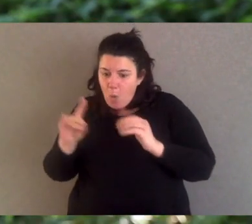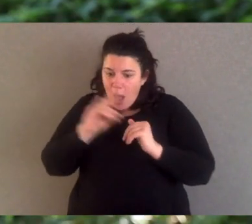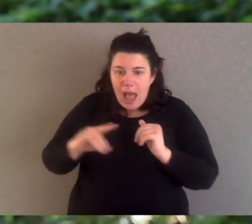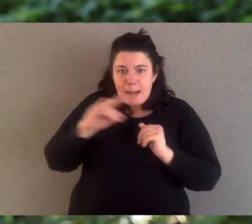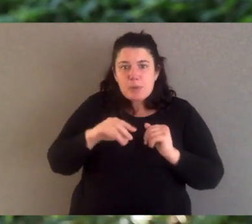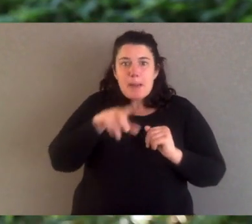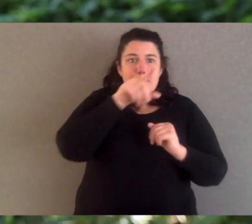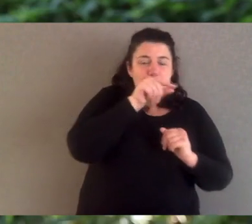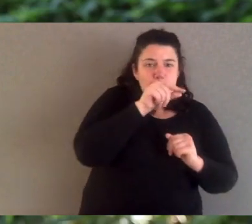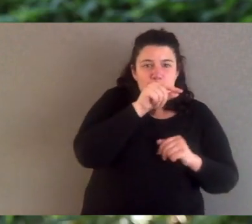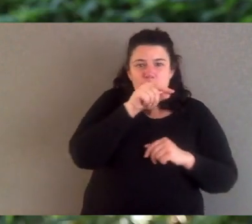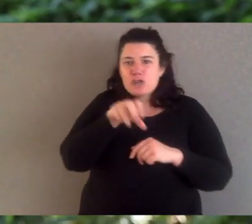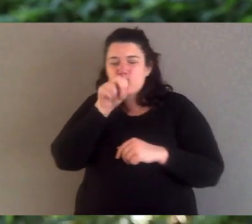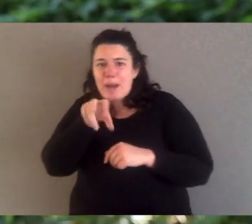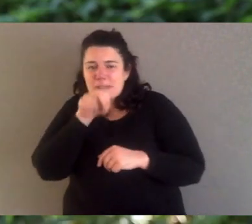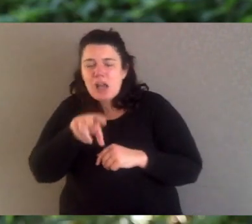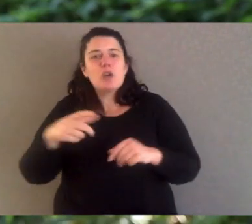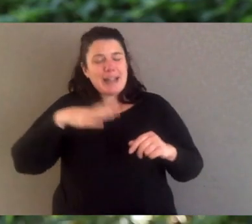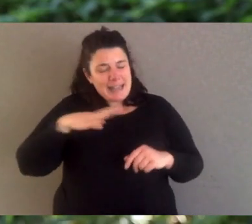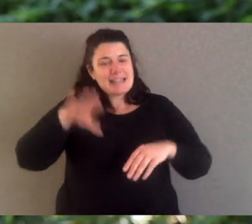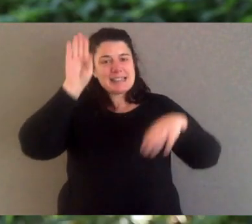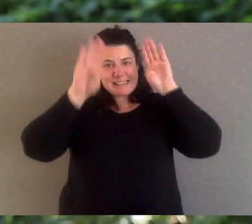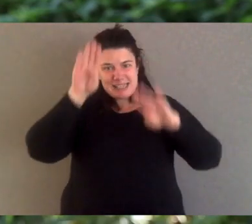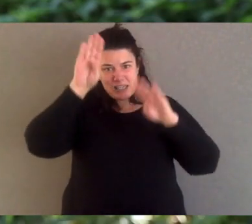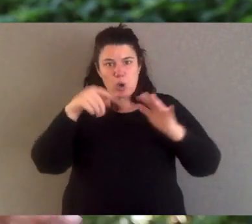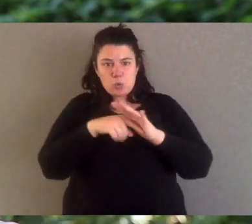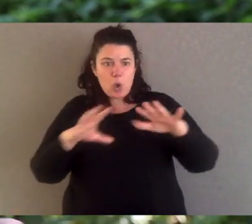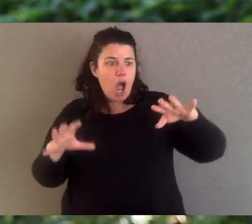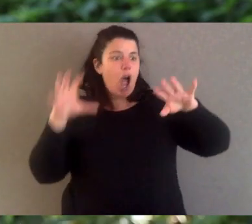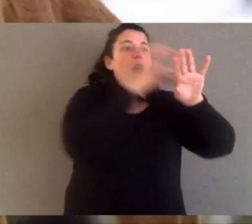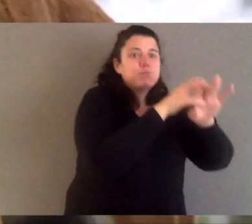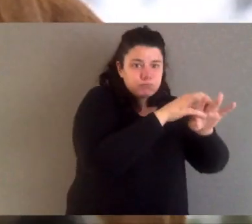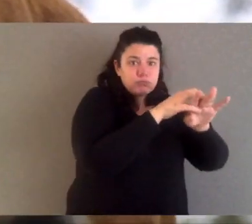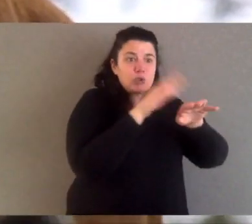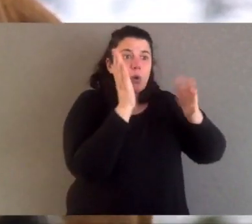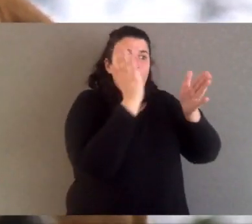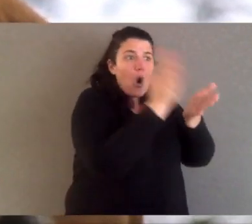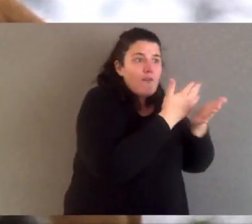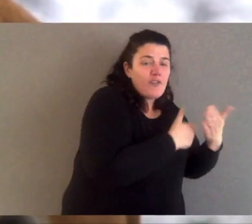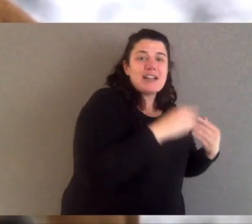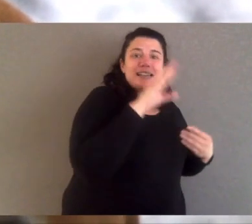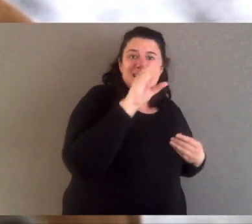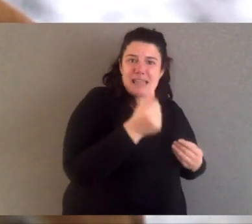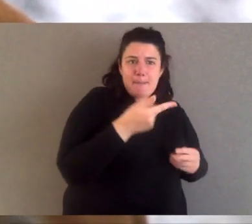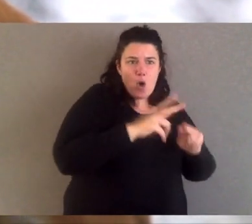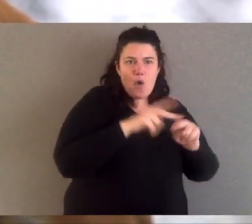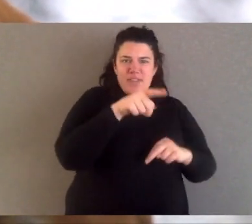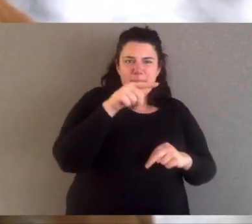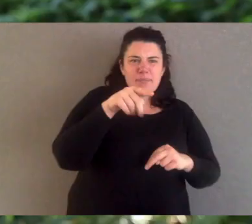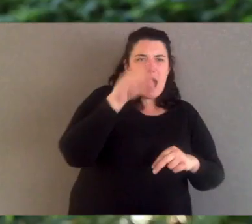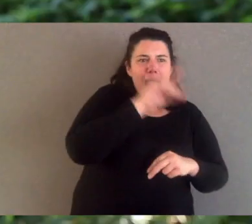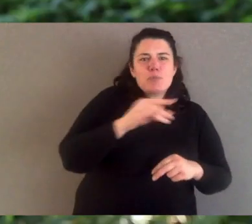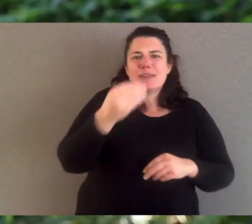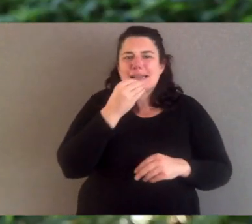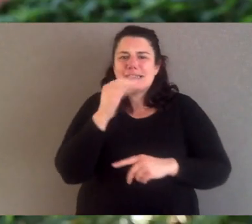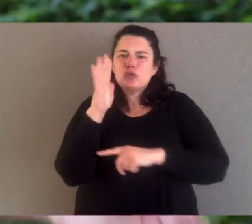You need dingoes as a top order predator or apex species to maintain balance. Now dingoes are mammals. They need to drink.